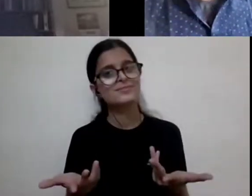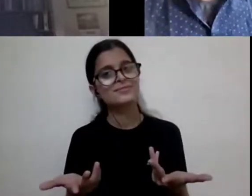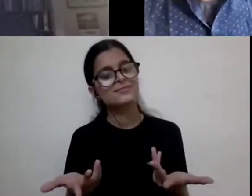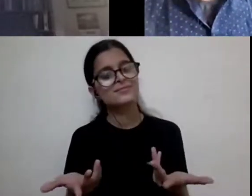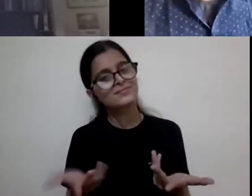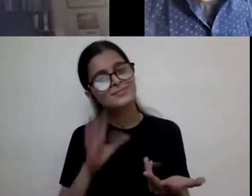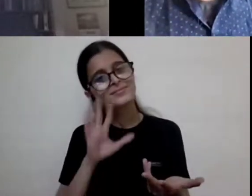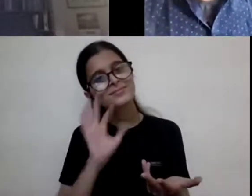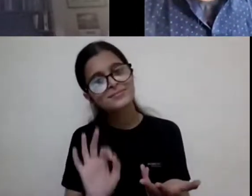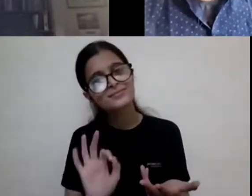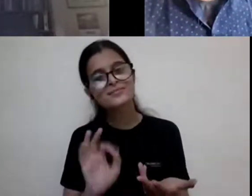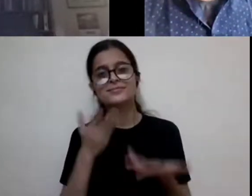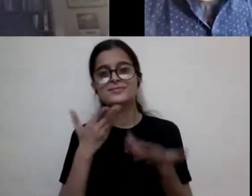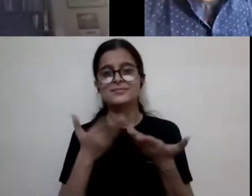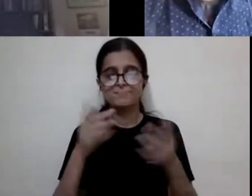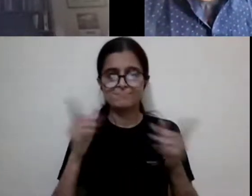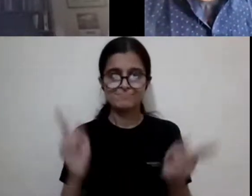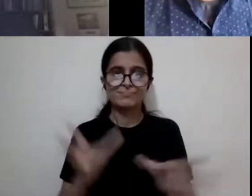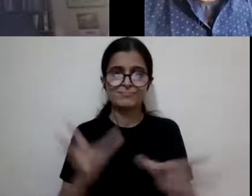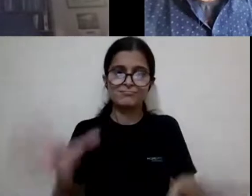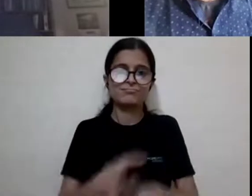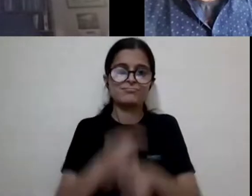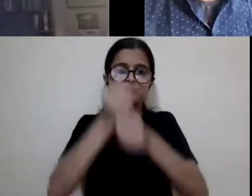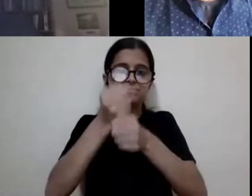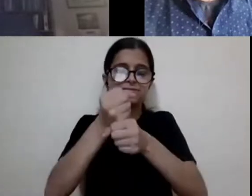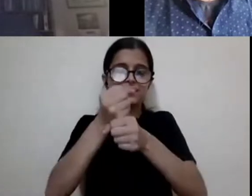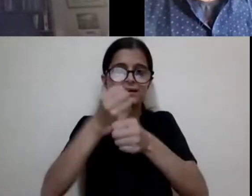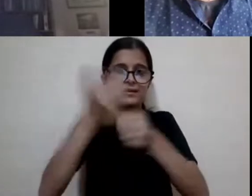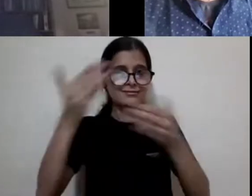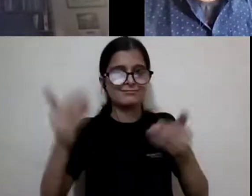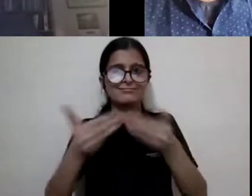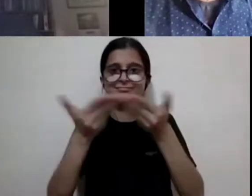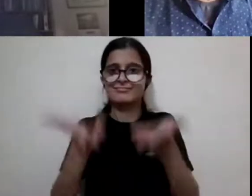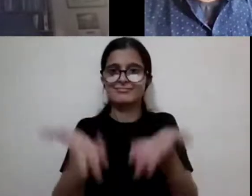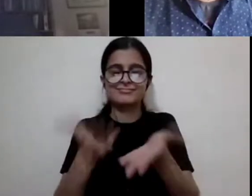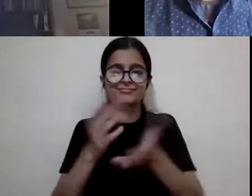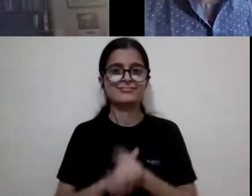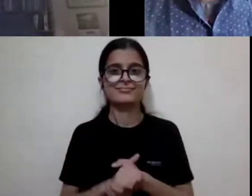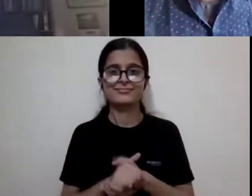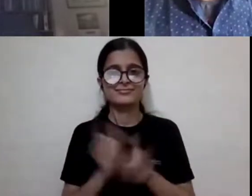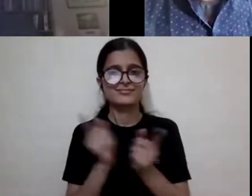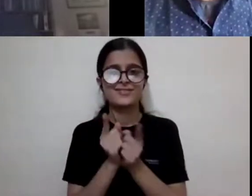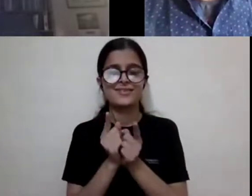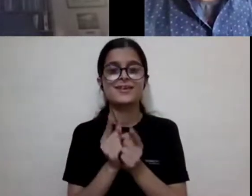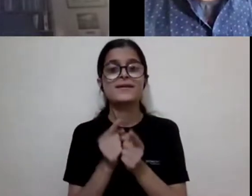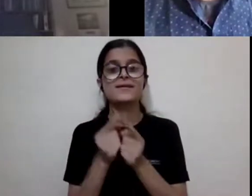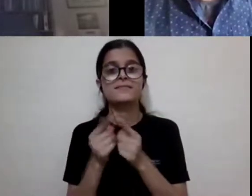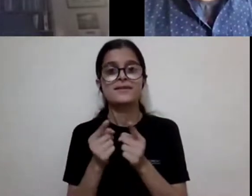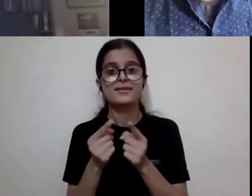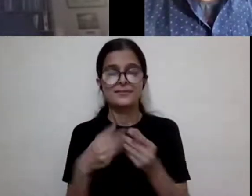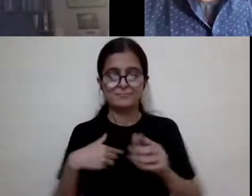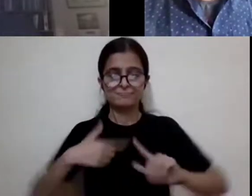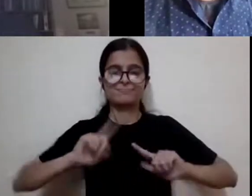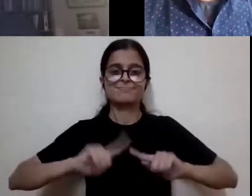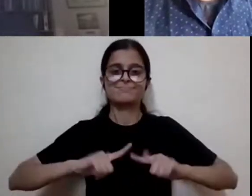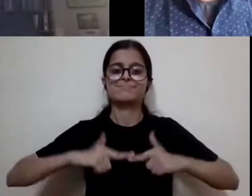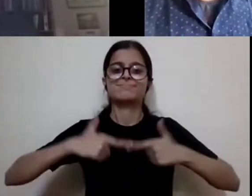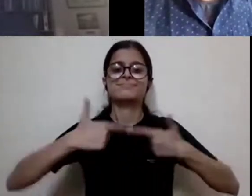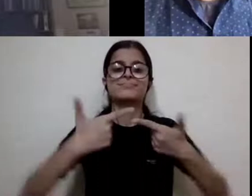to sum up everything that Professor has done in this short a matter, but I leave it up to him to